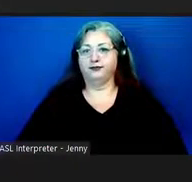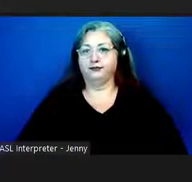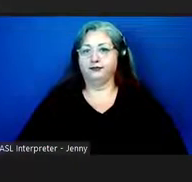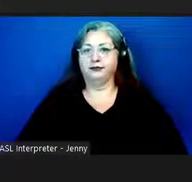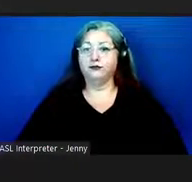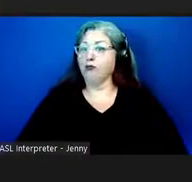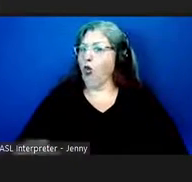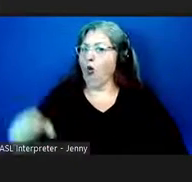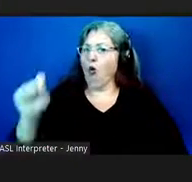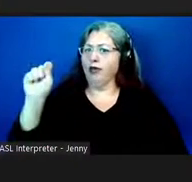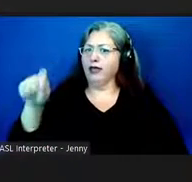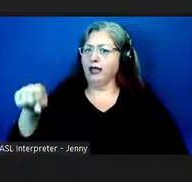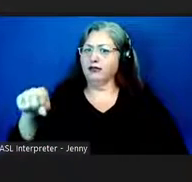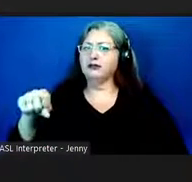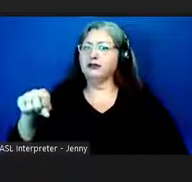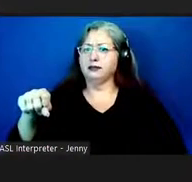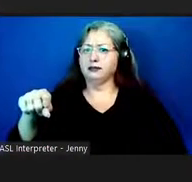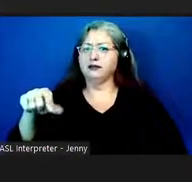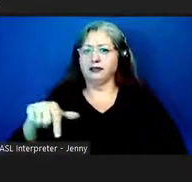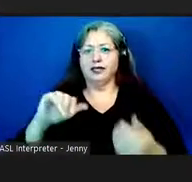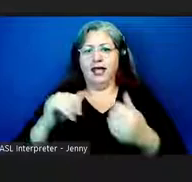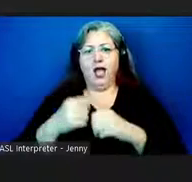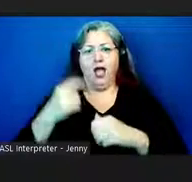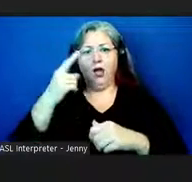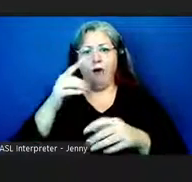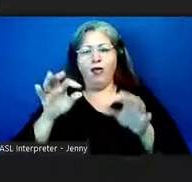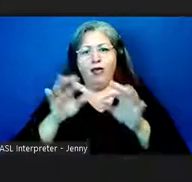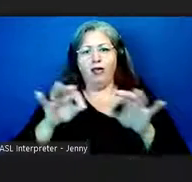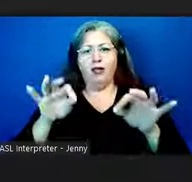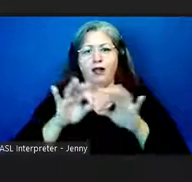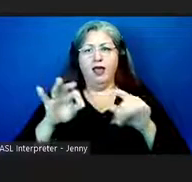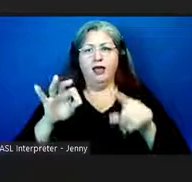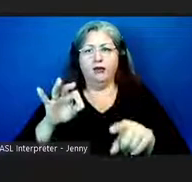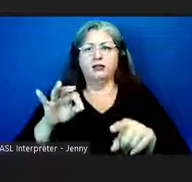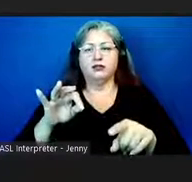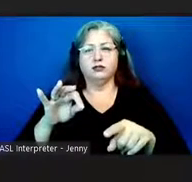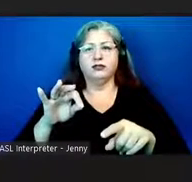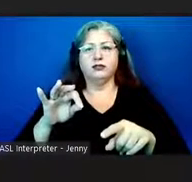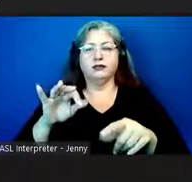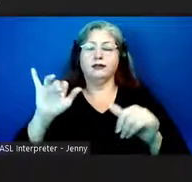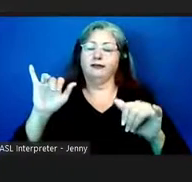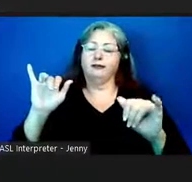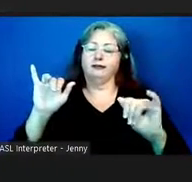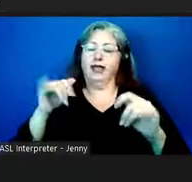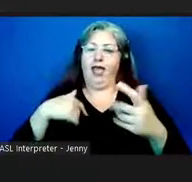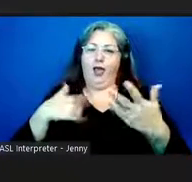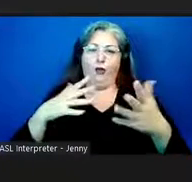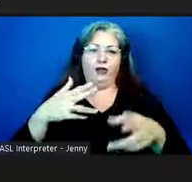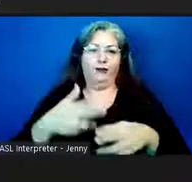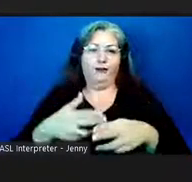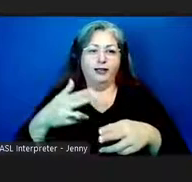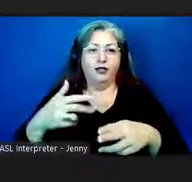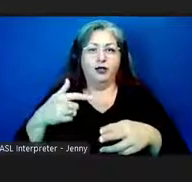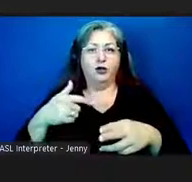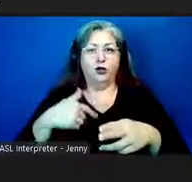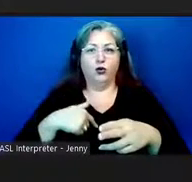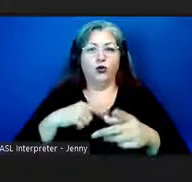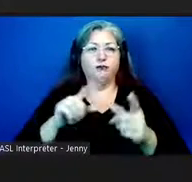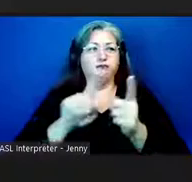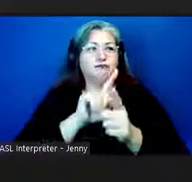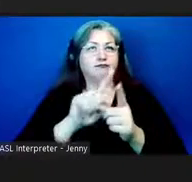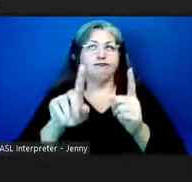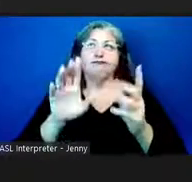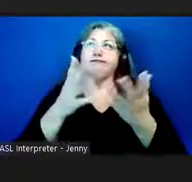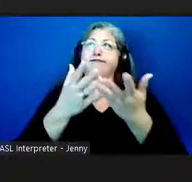yes uh this is how hawaiian language um as i i think mentioned earlier we encounter the world